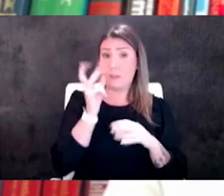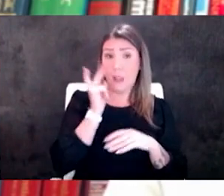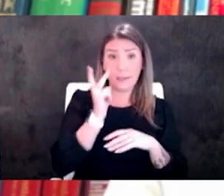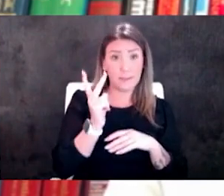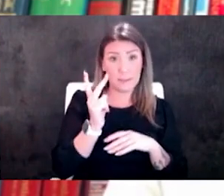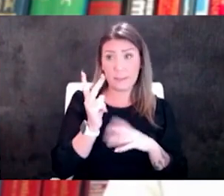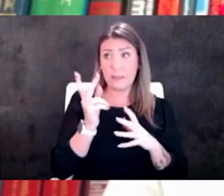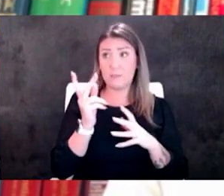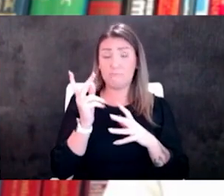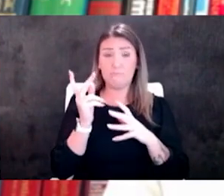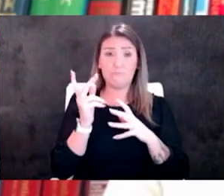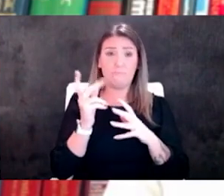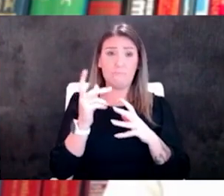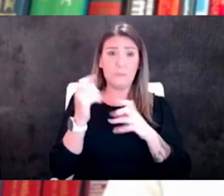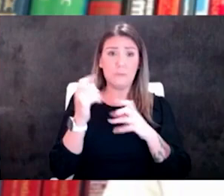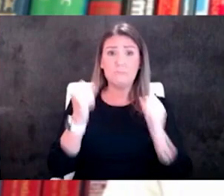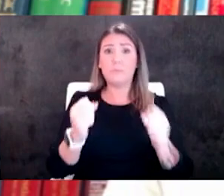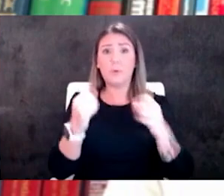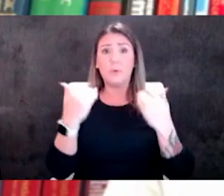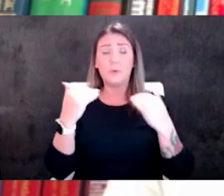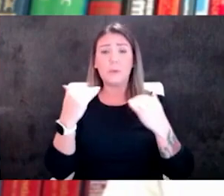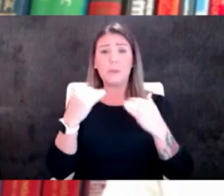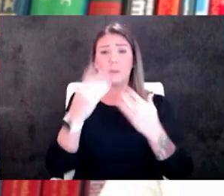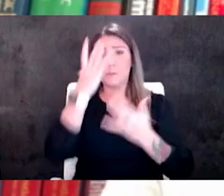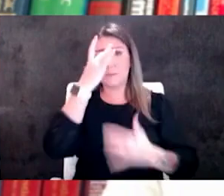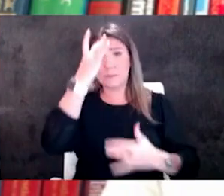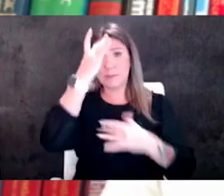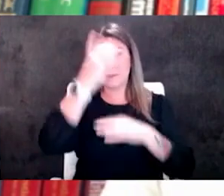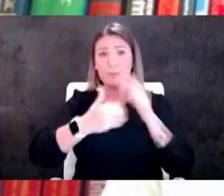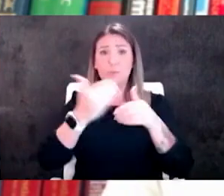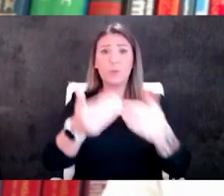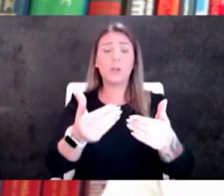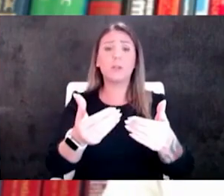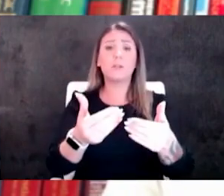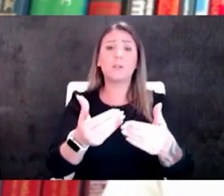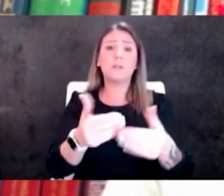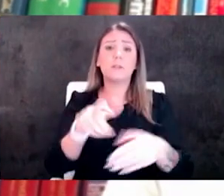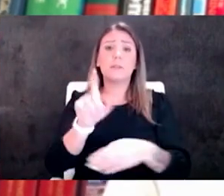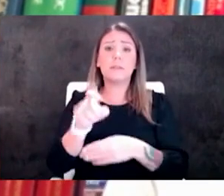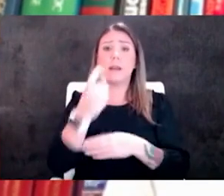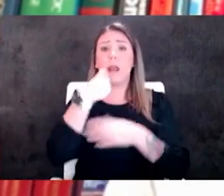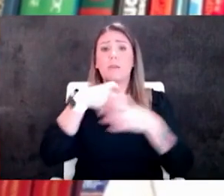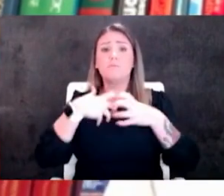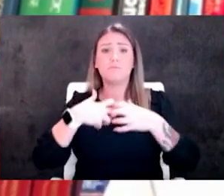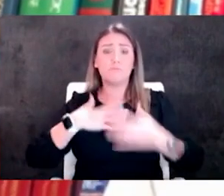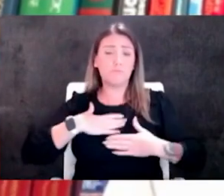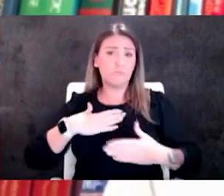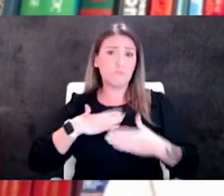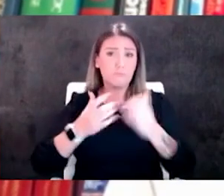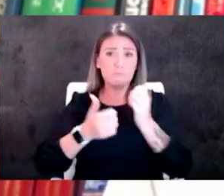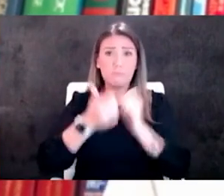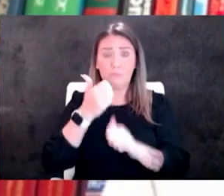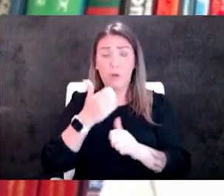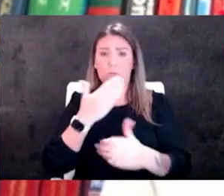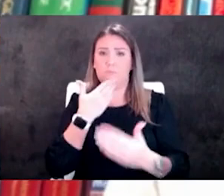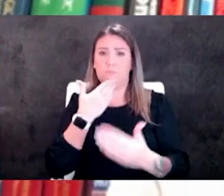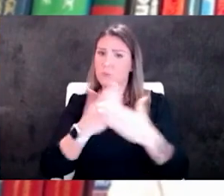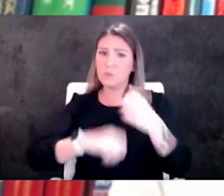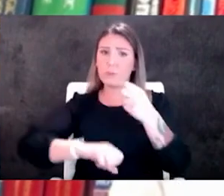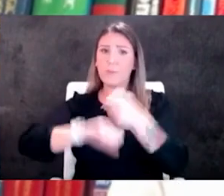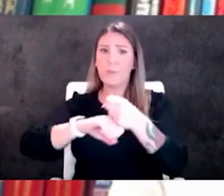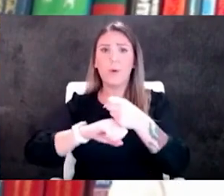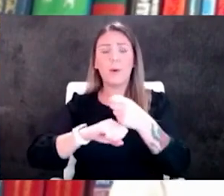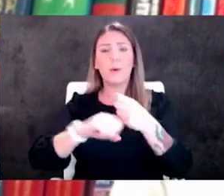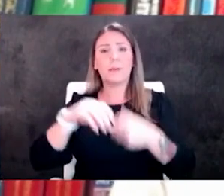intensity of disease process requiring intubation at all most of them have been well supported in the